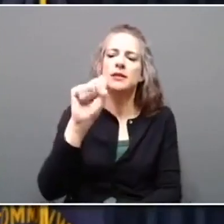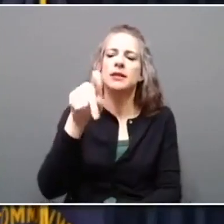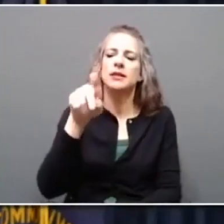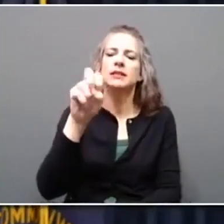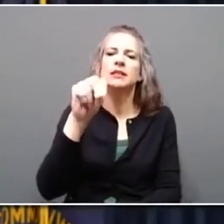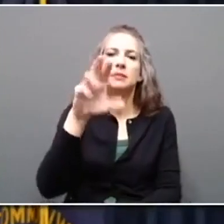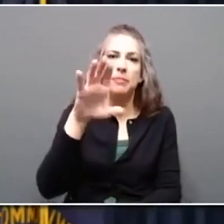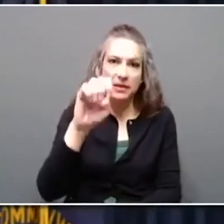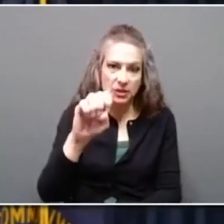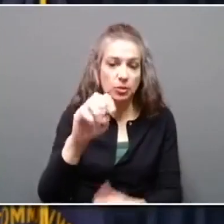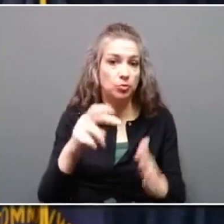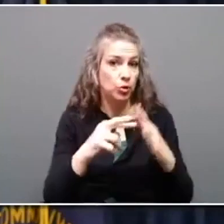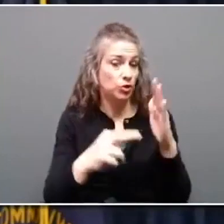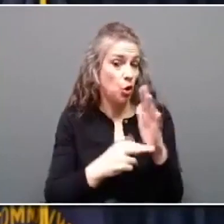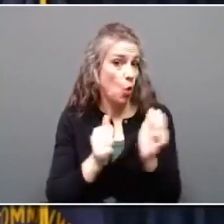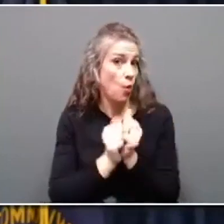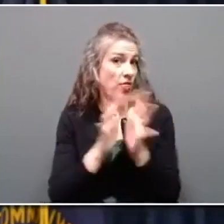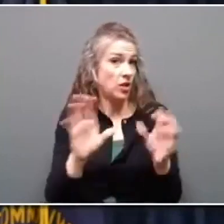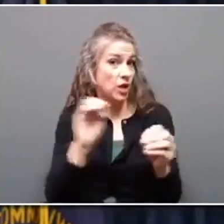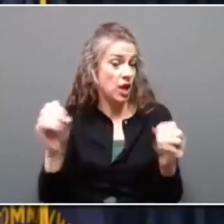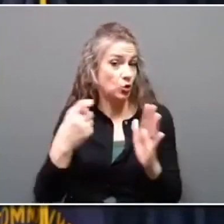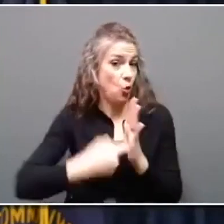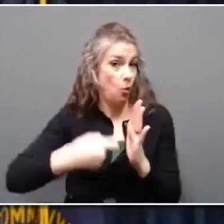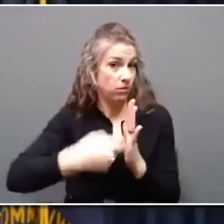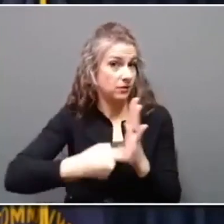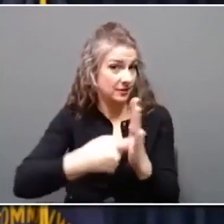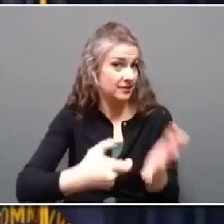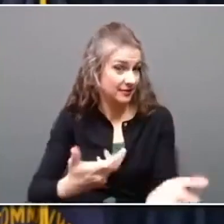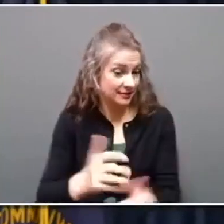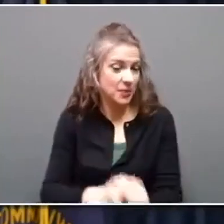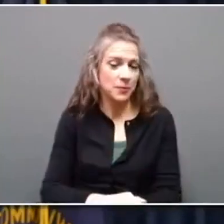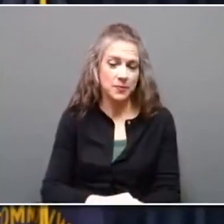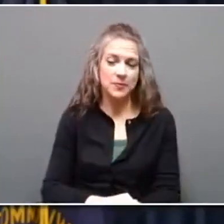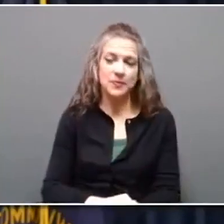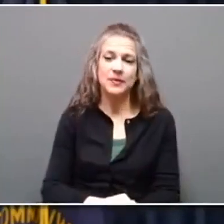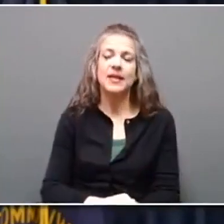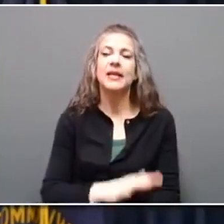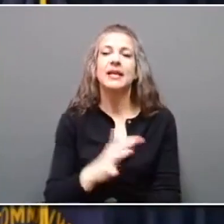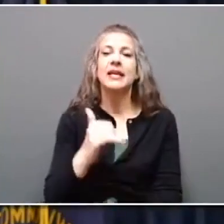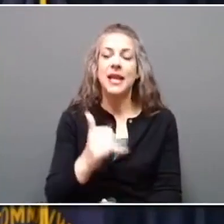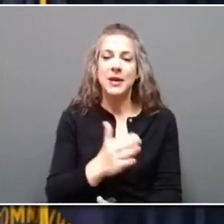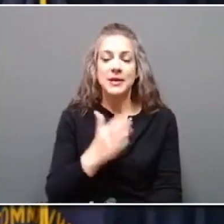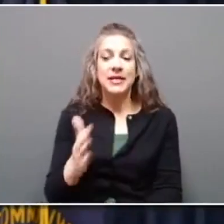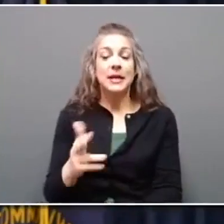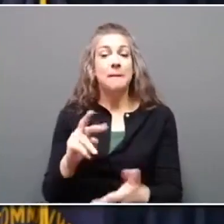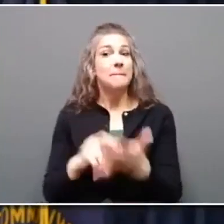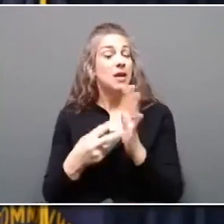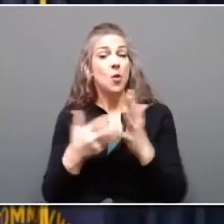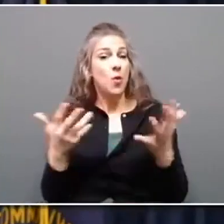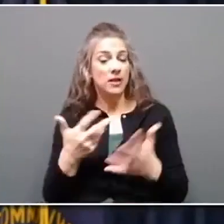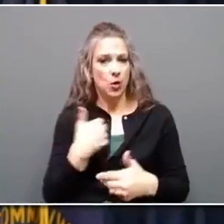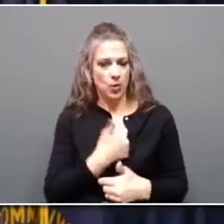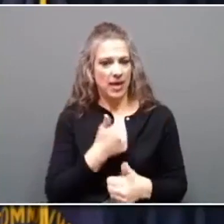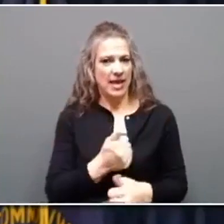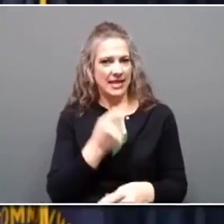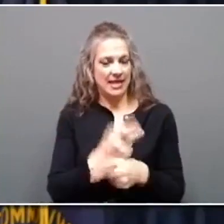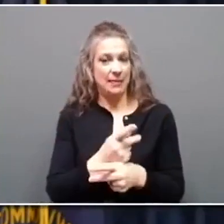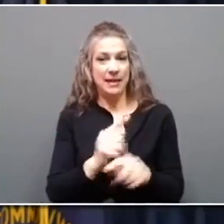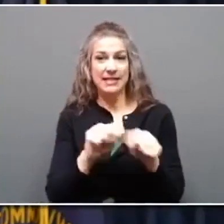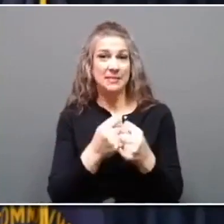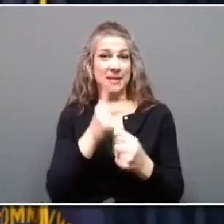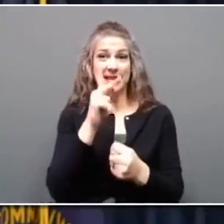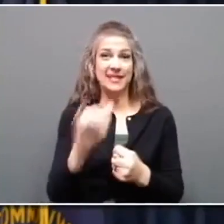tolls. This second-year grant means that Team Kentucky will be able to continue its excellent record of reclaiming